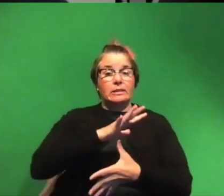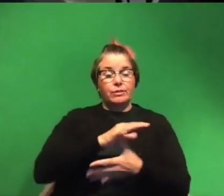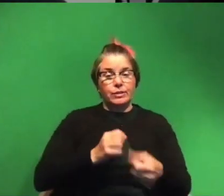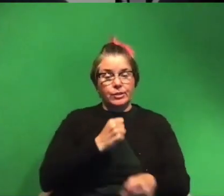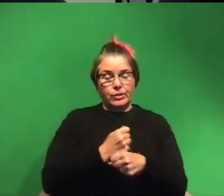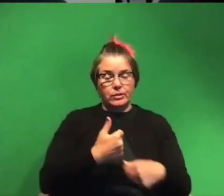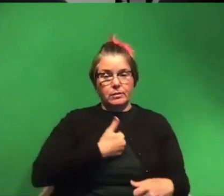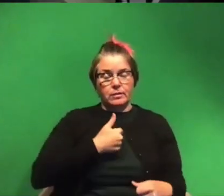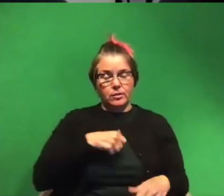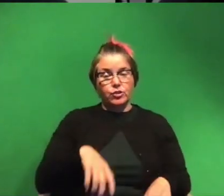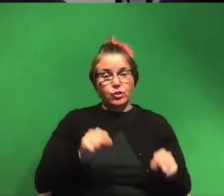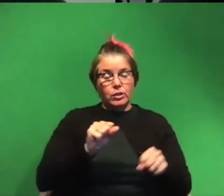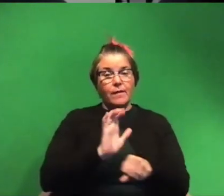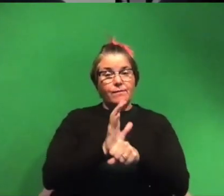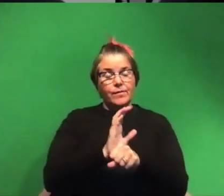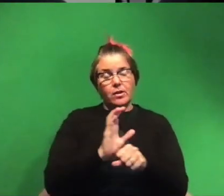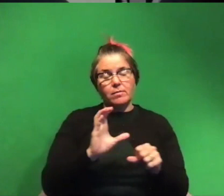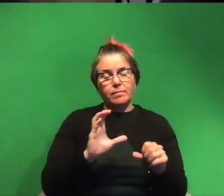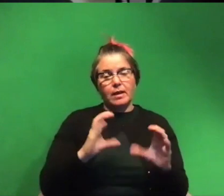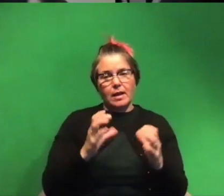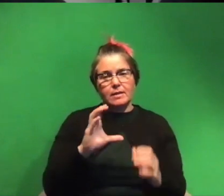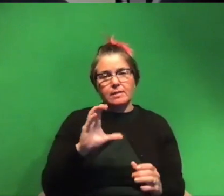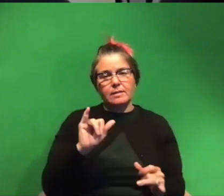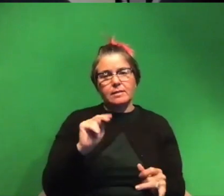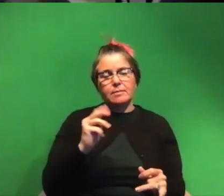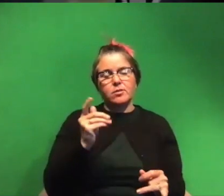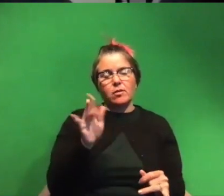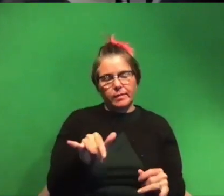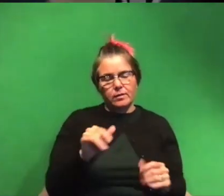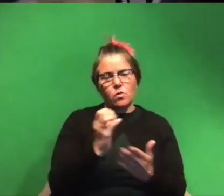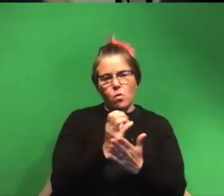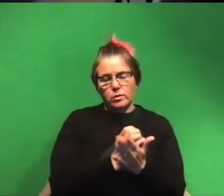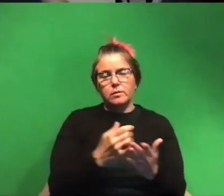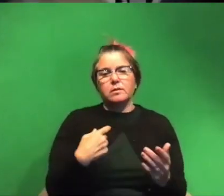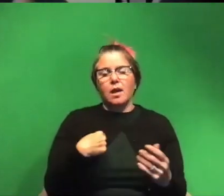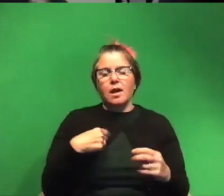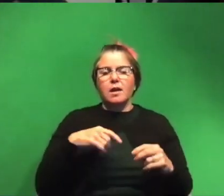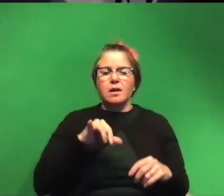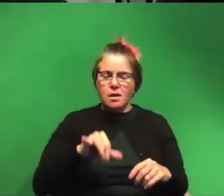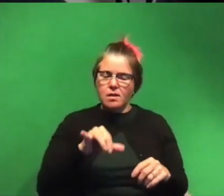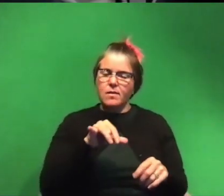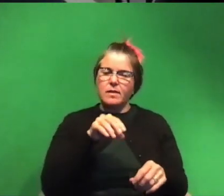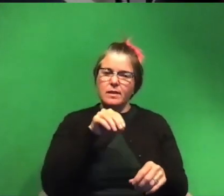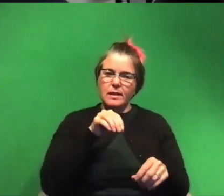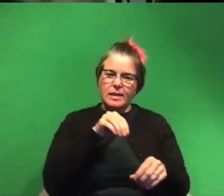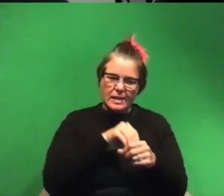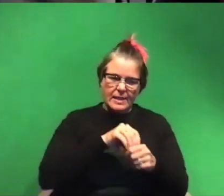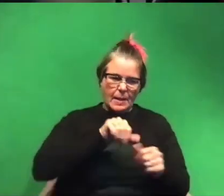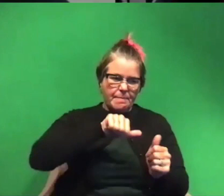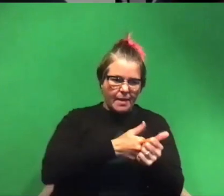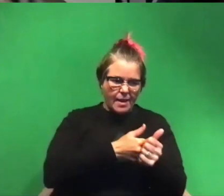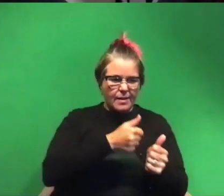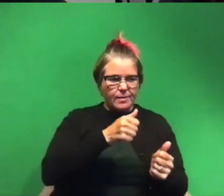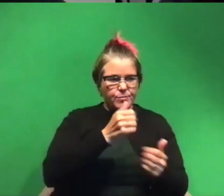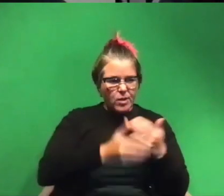take a film class cinematography course that i got to see those like inner workings of the filmmaking process and get those technical